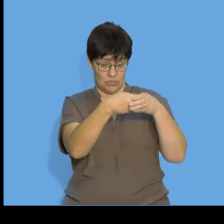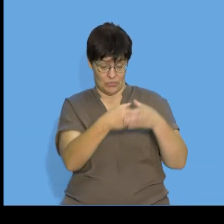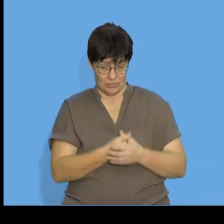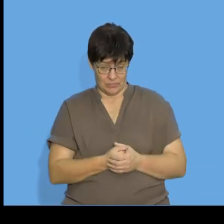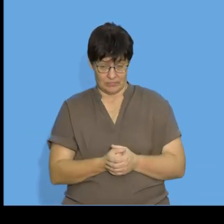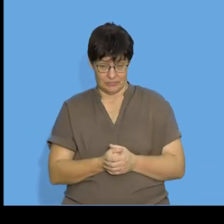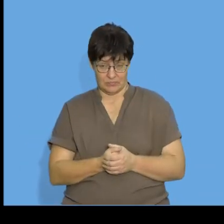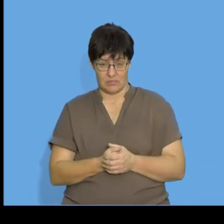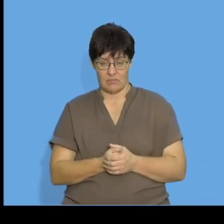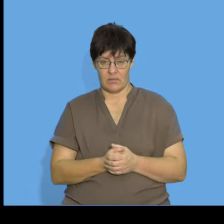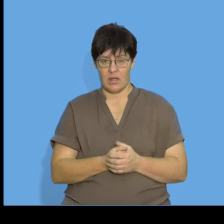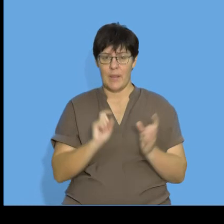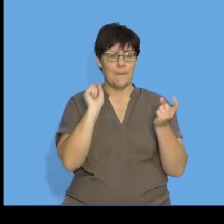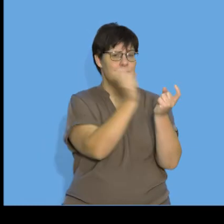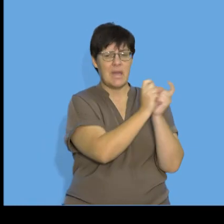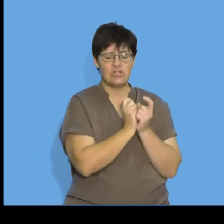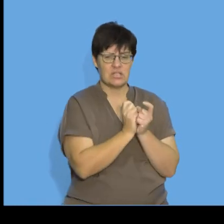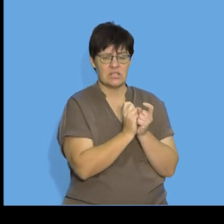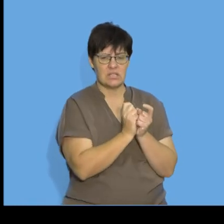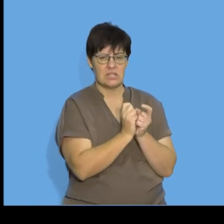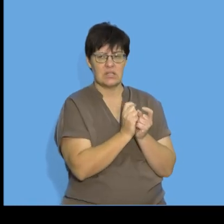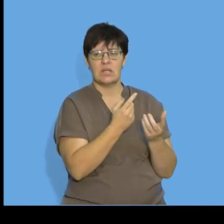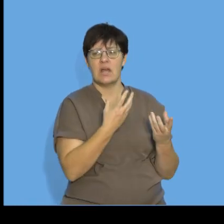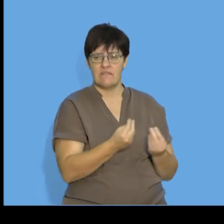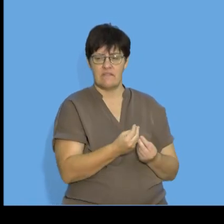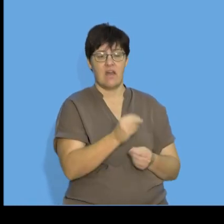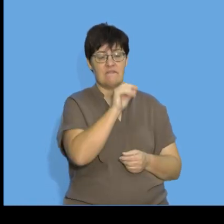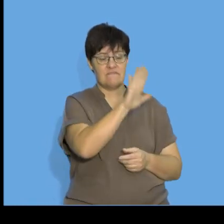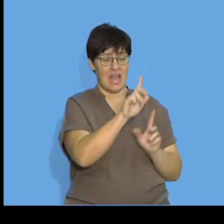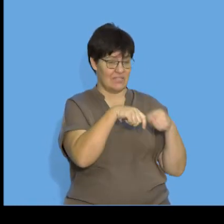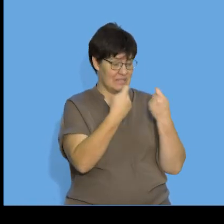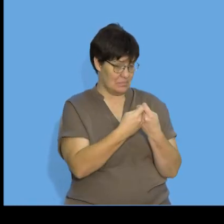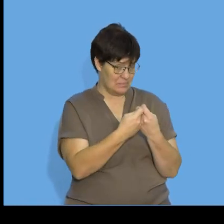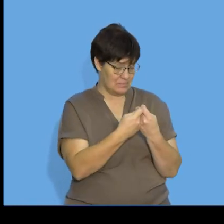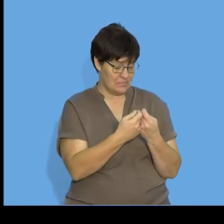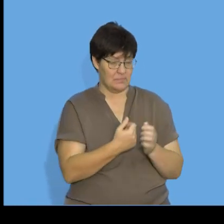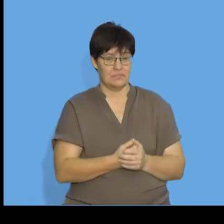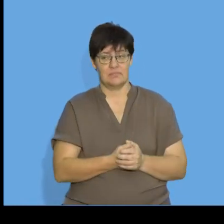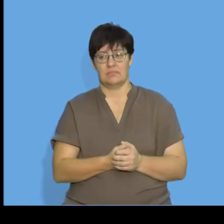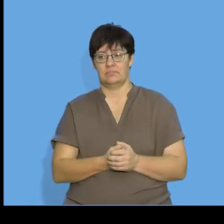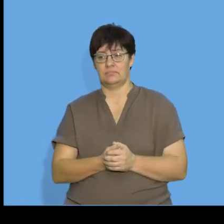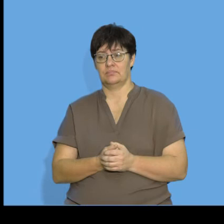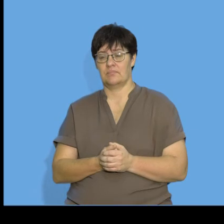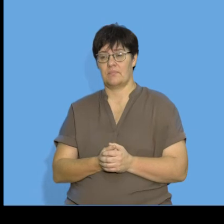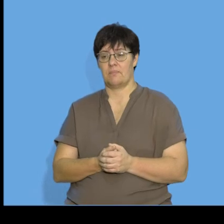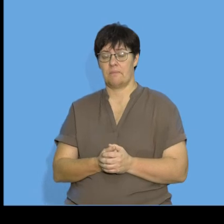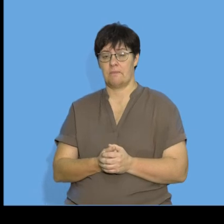then we're going to see how many matches would be played if there are five teams in each group